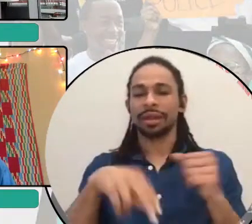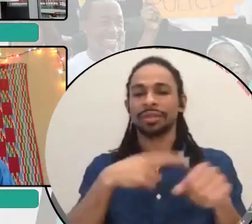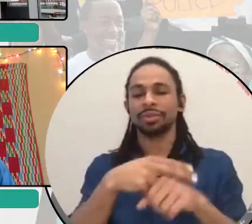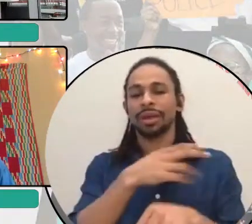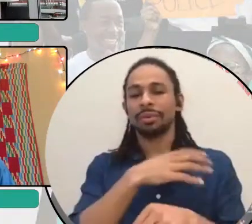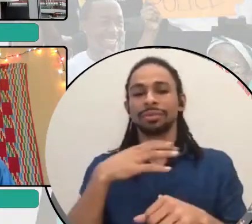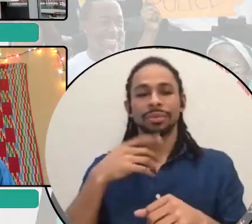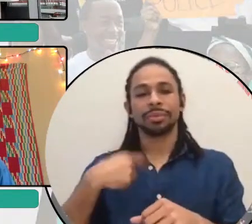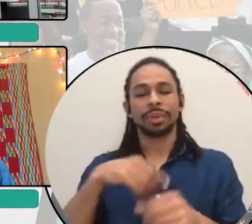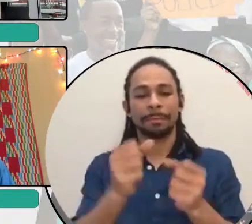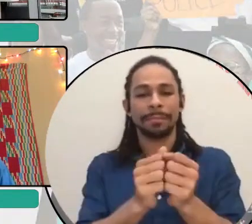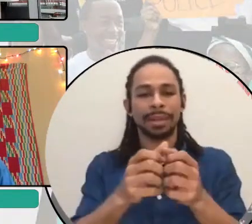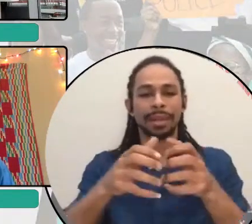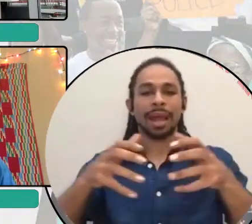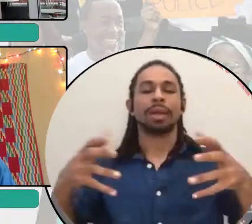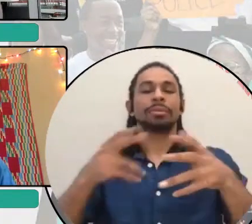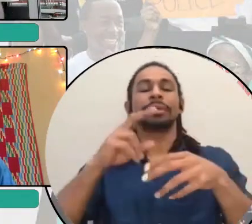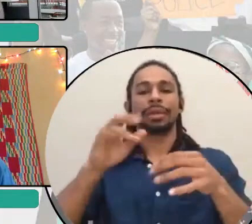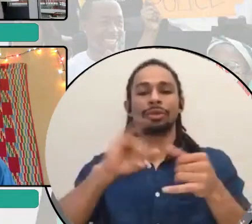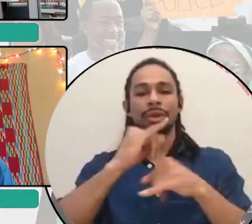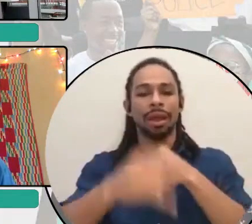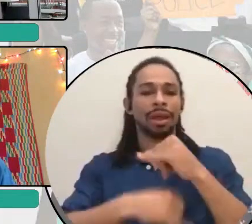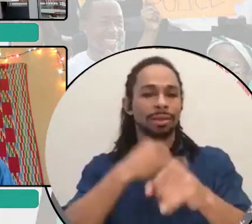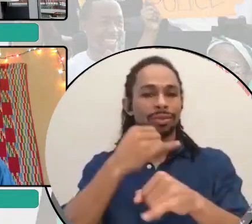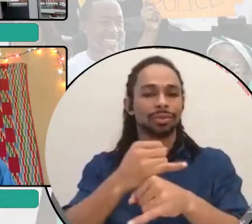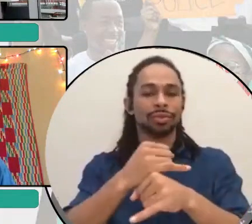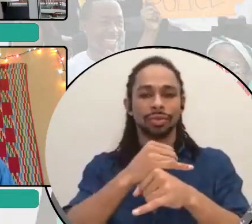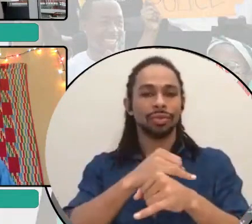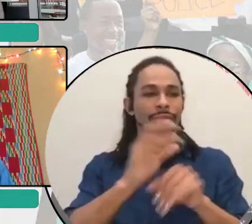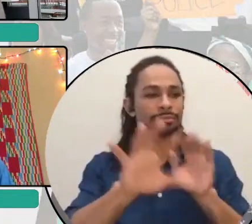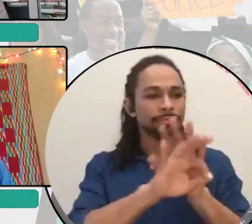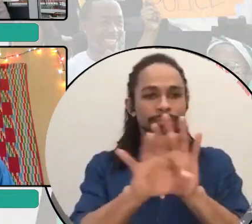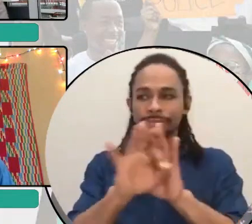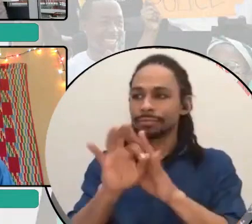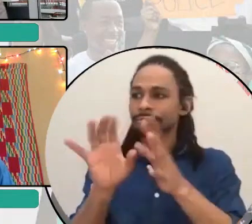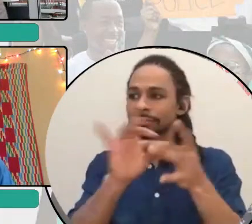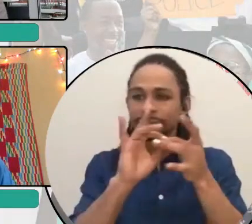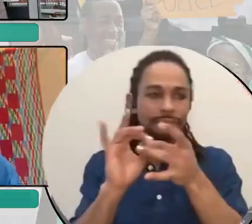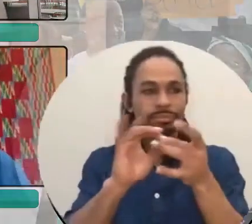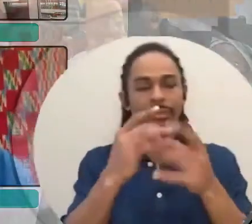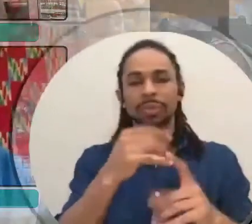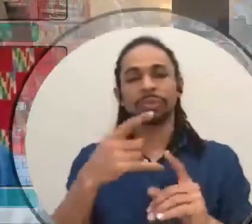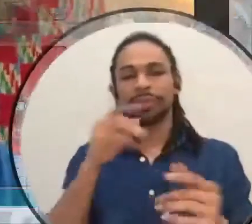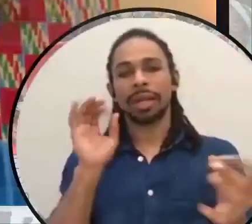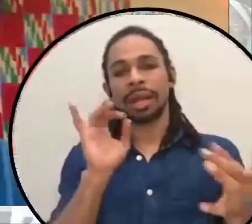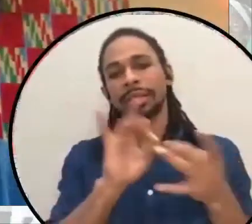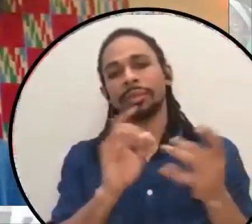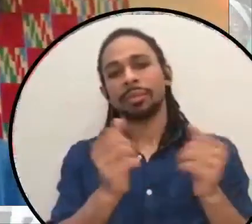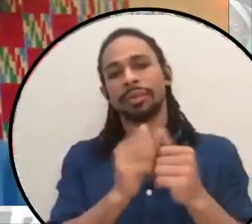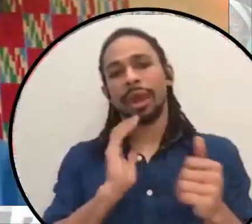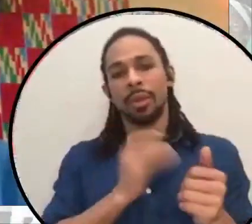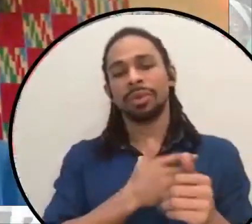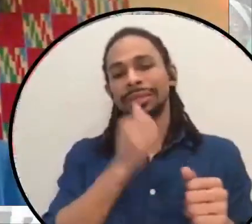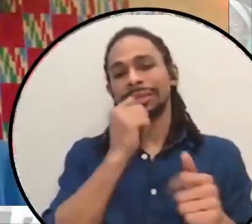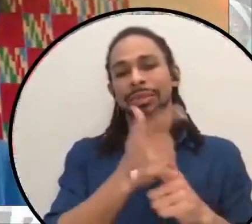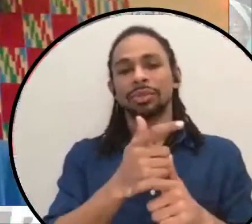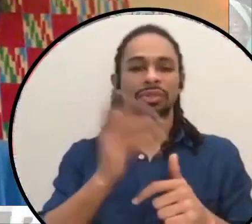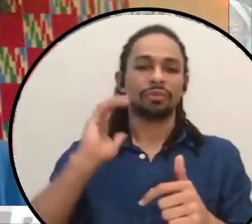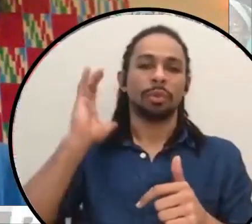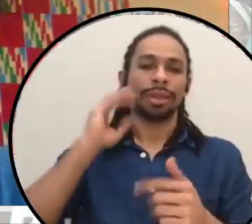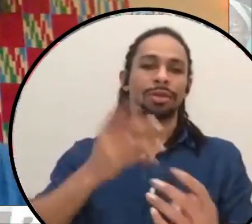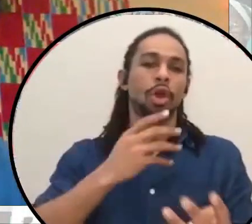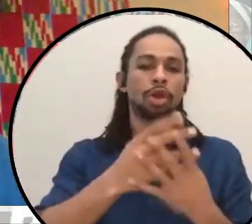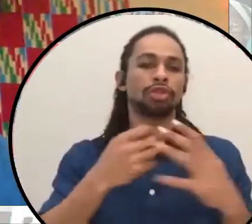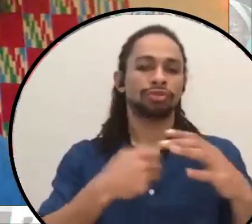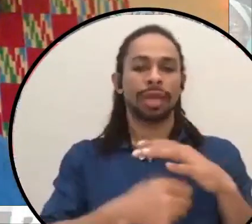international commission and we've connected with our, uh, sisters that are formerly incarcerated, um, all across the world and,